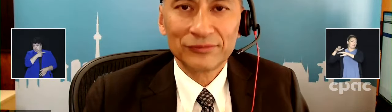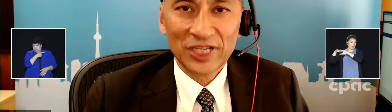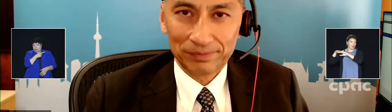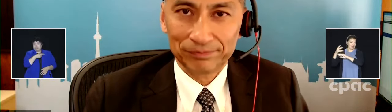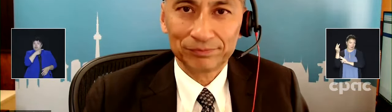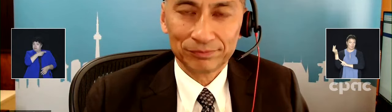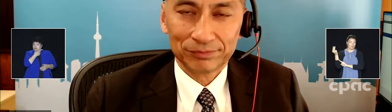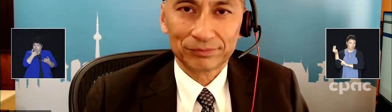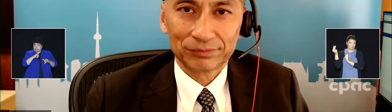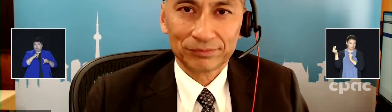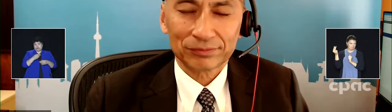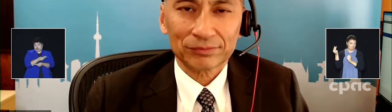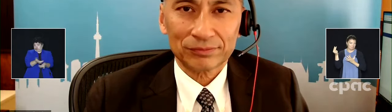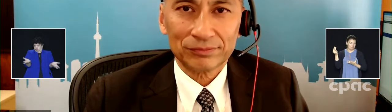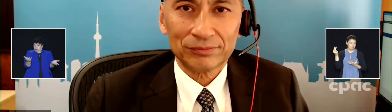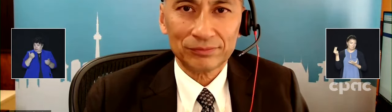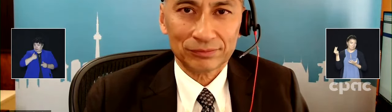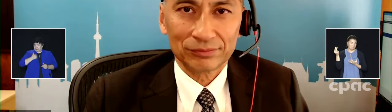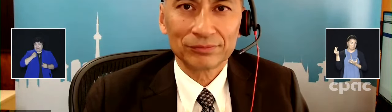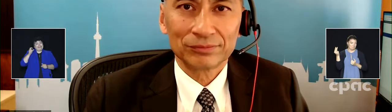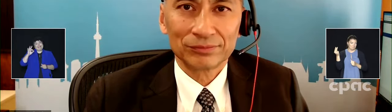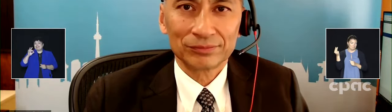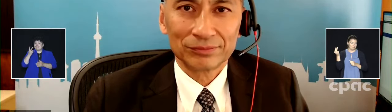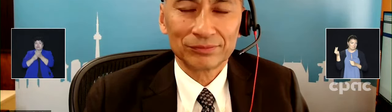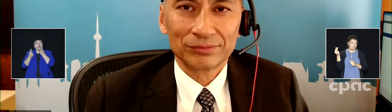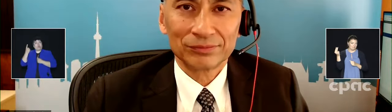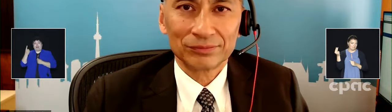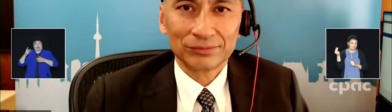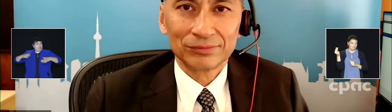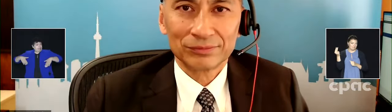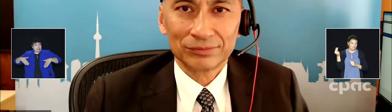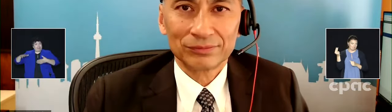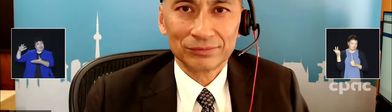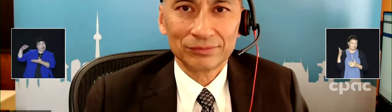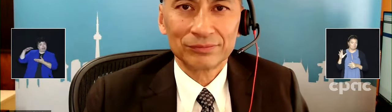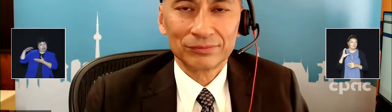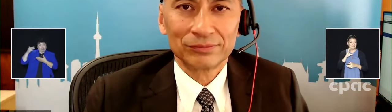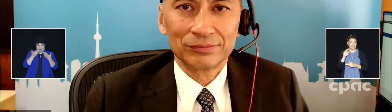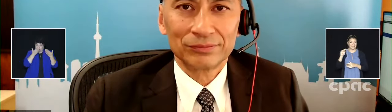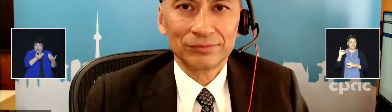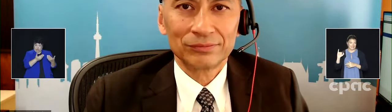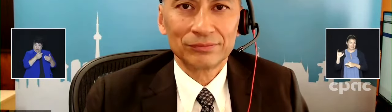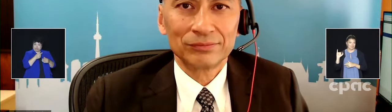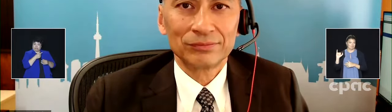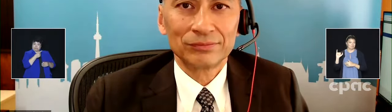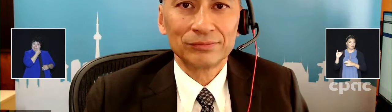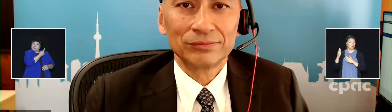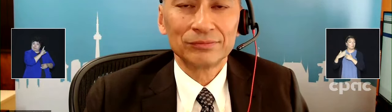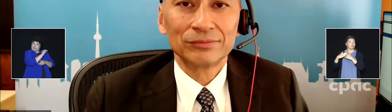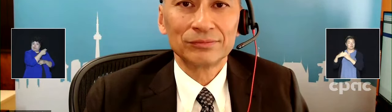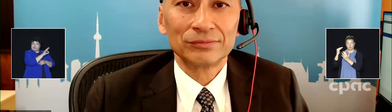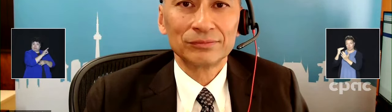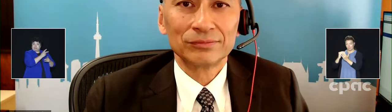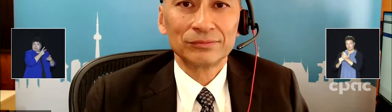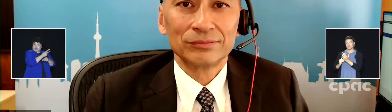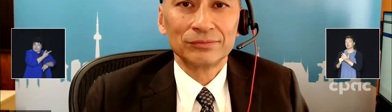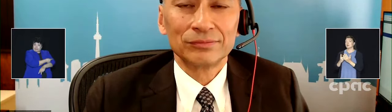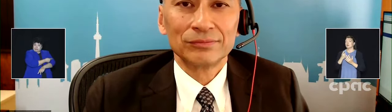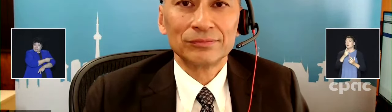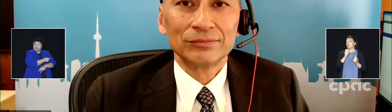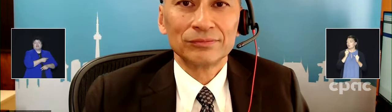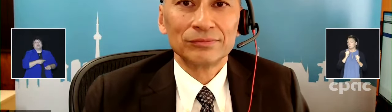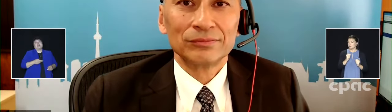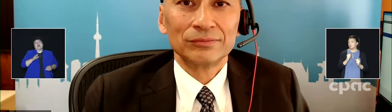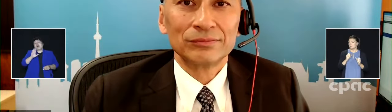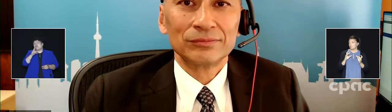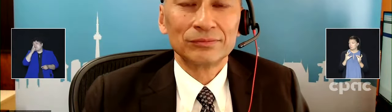still available to Canadians if, you know, they can't get a bivalent vaccine. What is the... If you could just walk me through sort of the longer